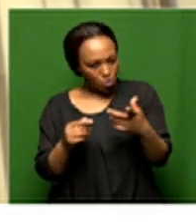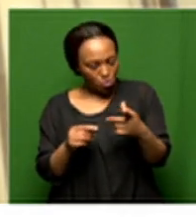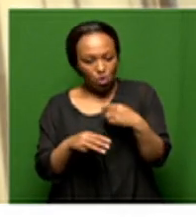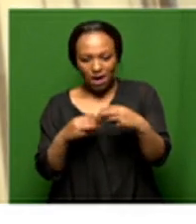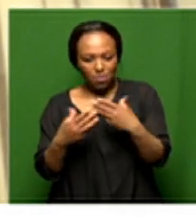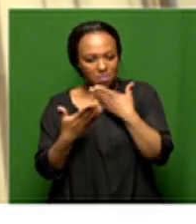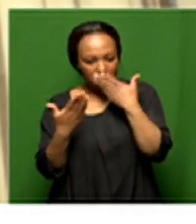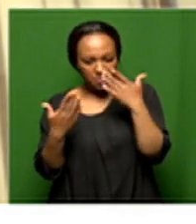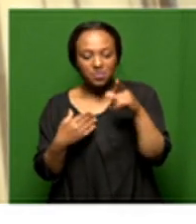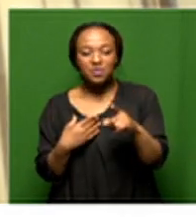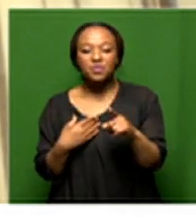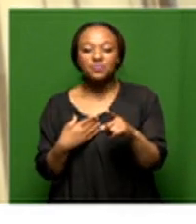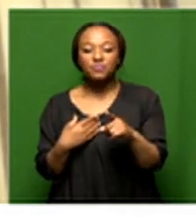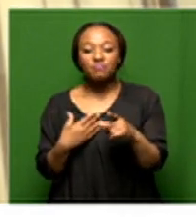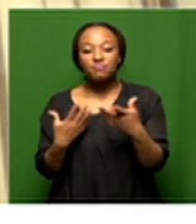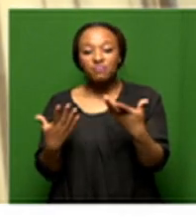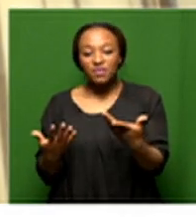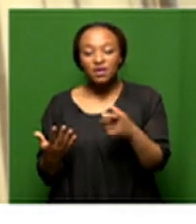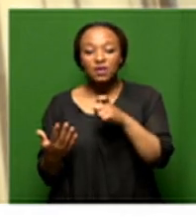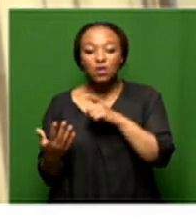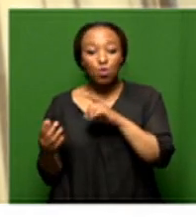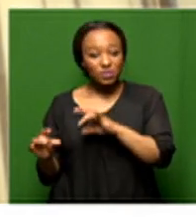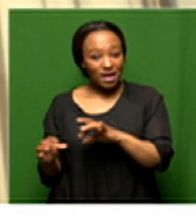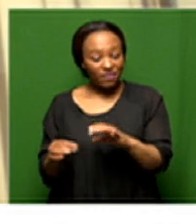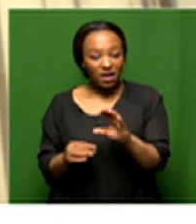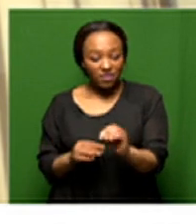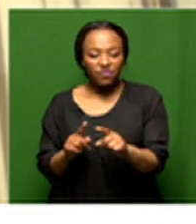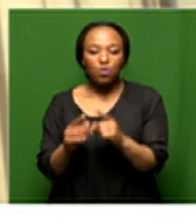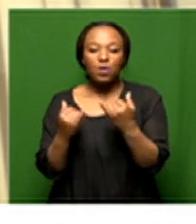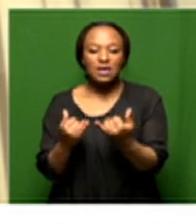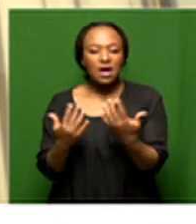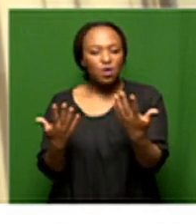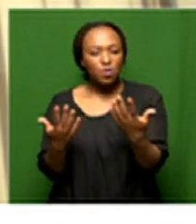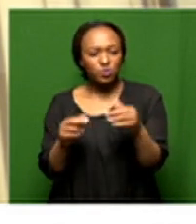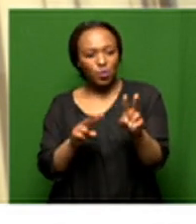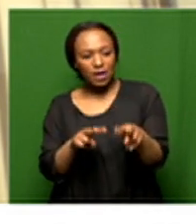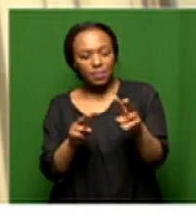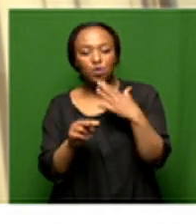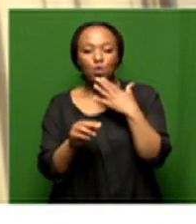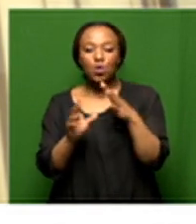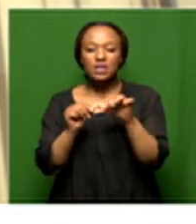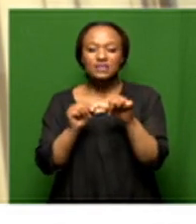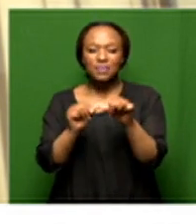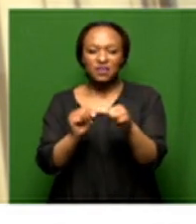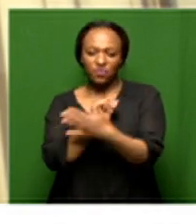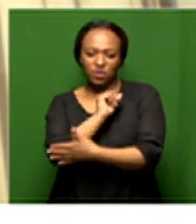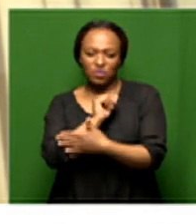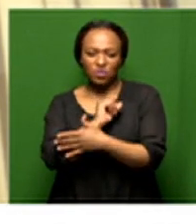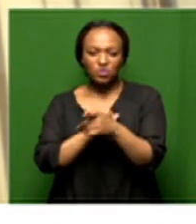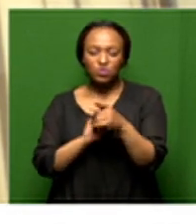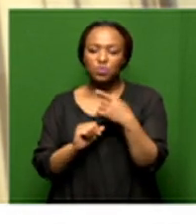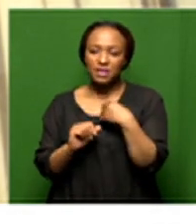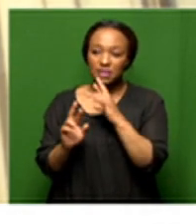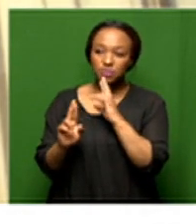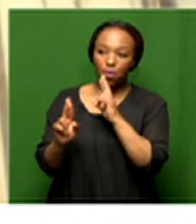end so you are you are you are getting into what i call a perfect storm that can undermine if you like the stability of the country so you need to be respond